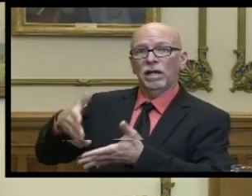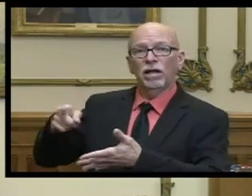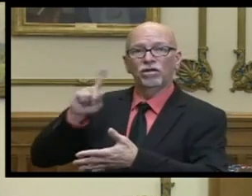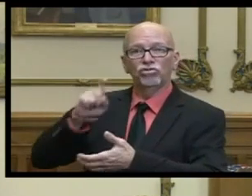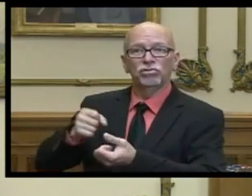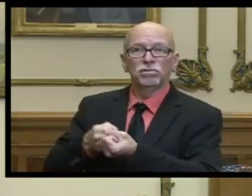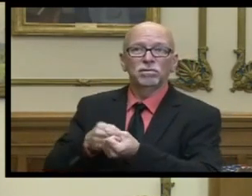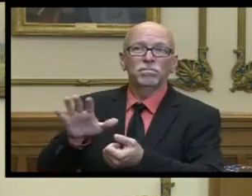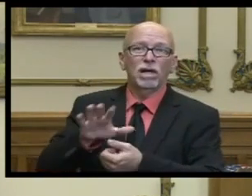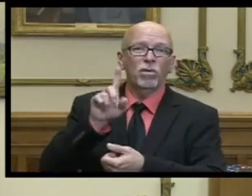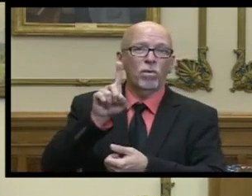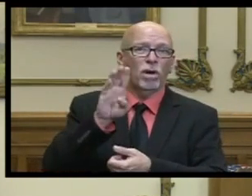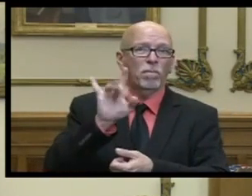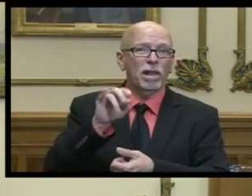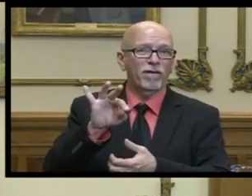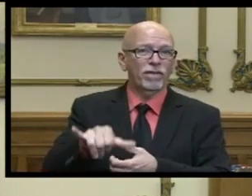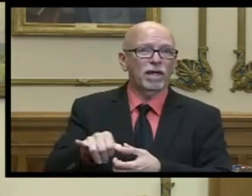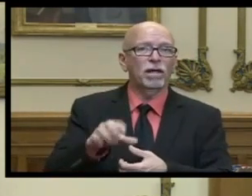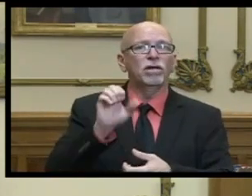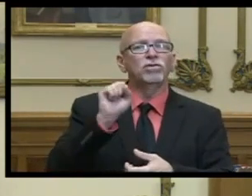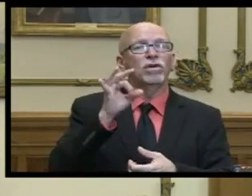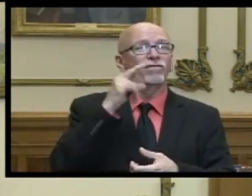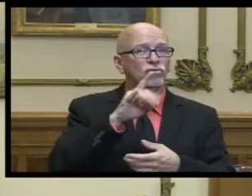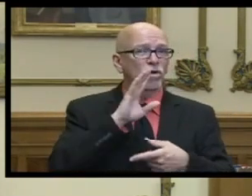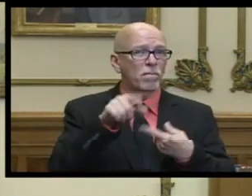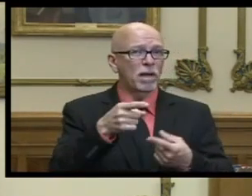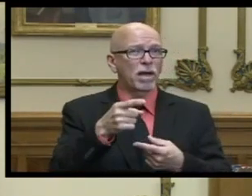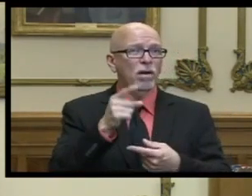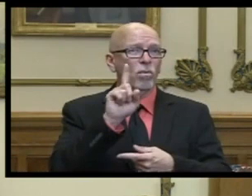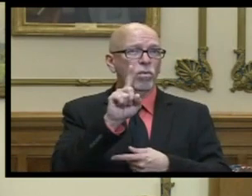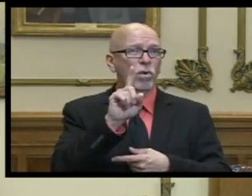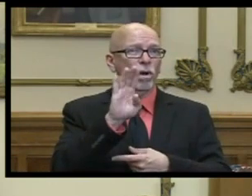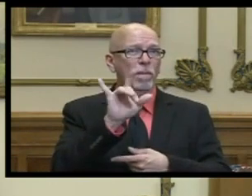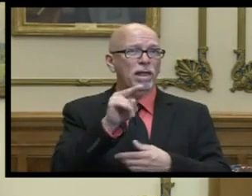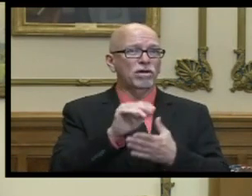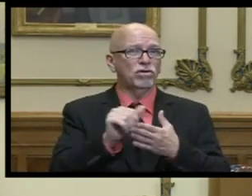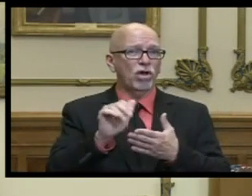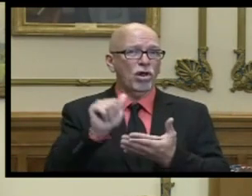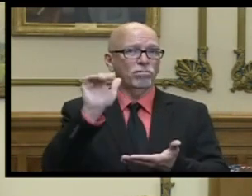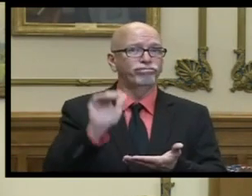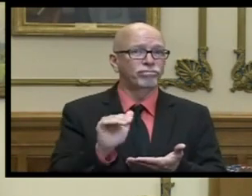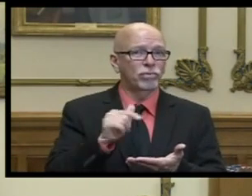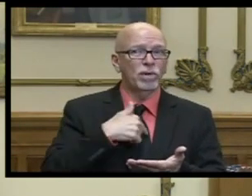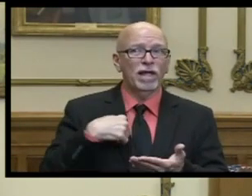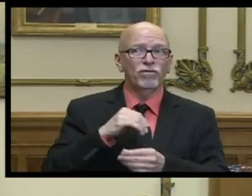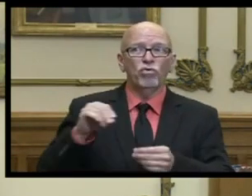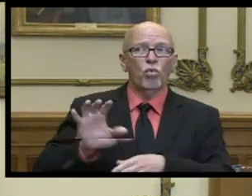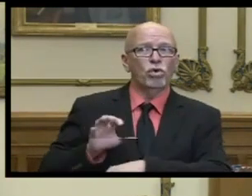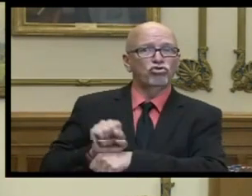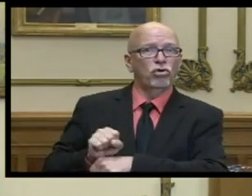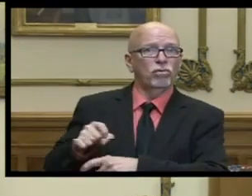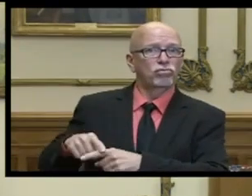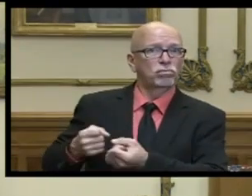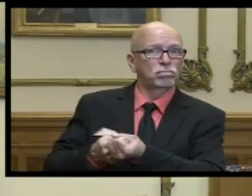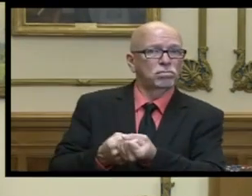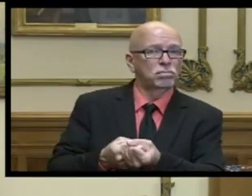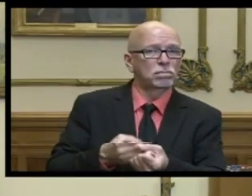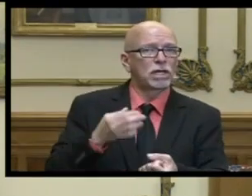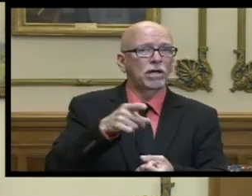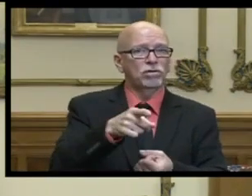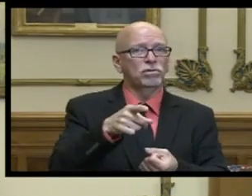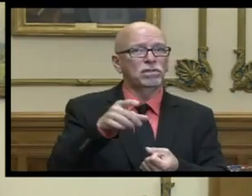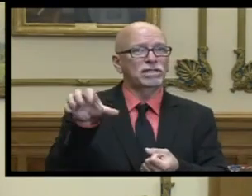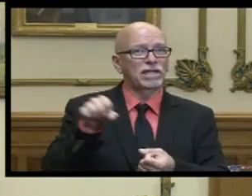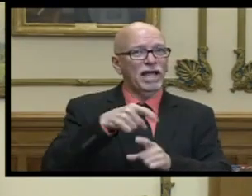backfill about one billion of that so if you're talking about a one billion dollar shortfall for which we have no reserves to backfill and you're